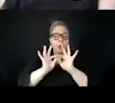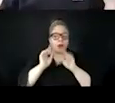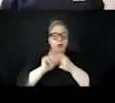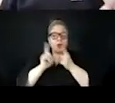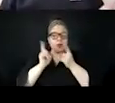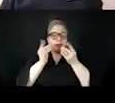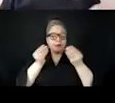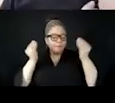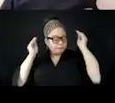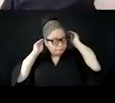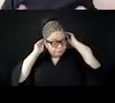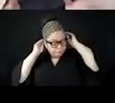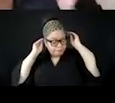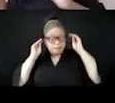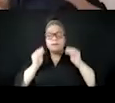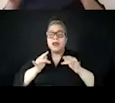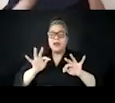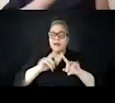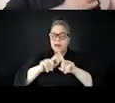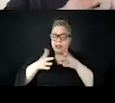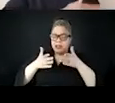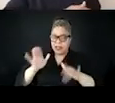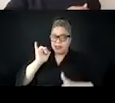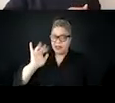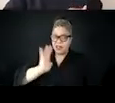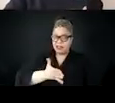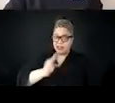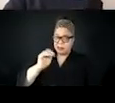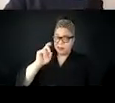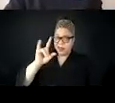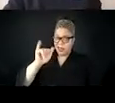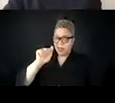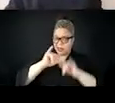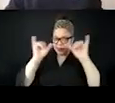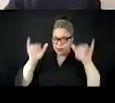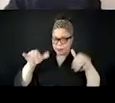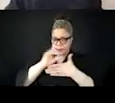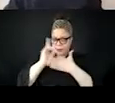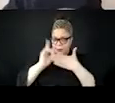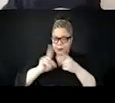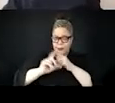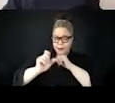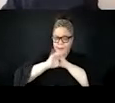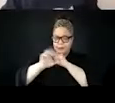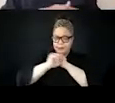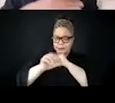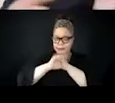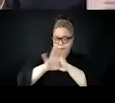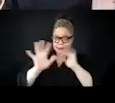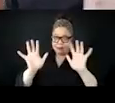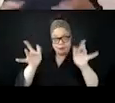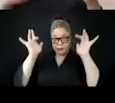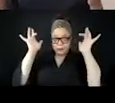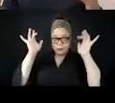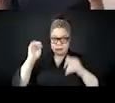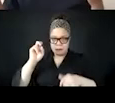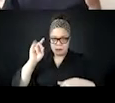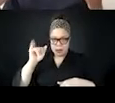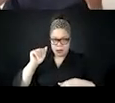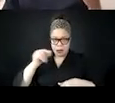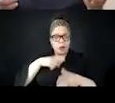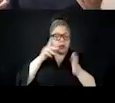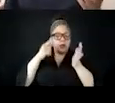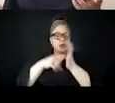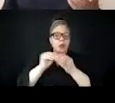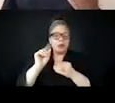you know, show here in a second, it reaches back to like the early ages of even like newspaper. Um, but also I feel like it's a little more